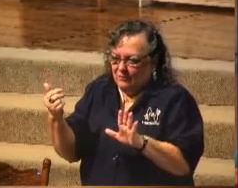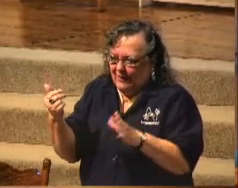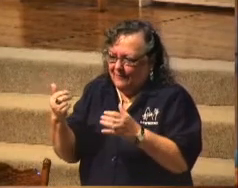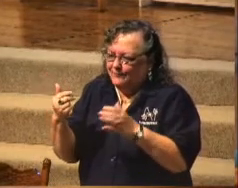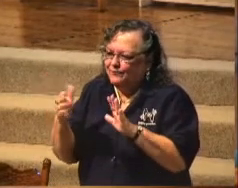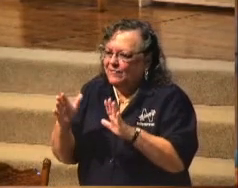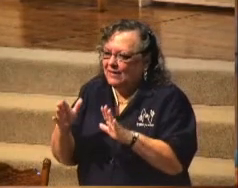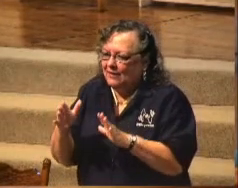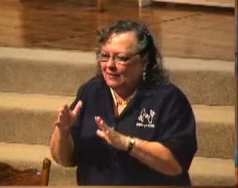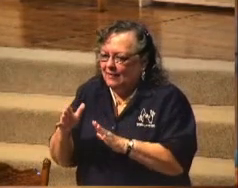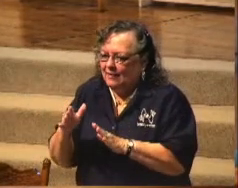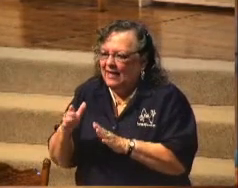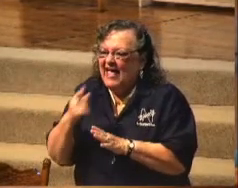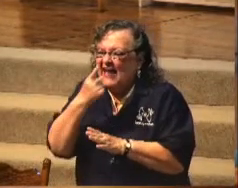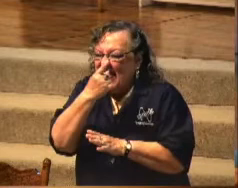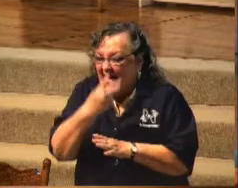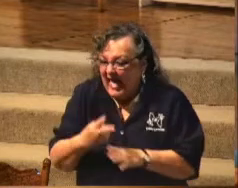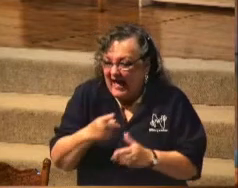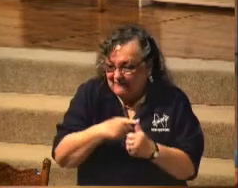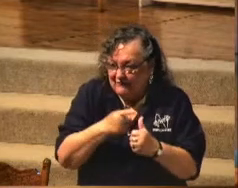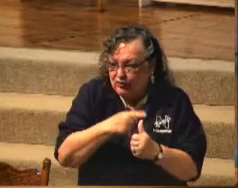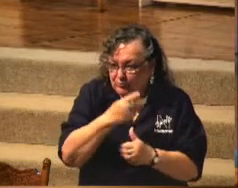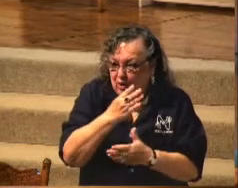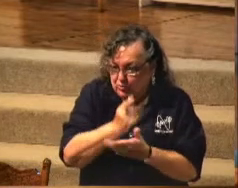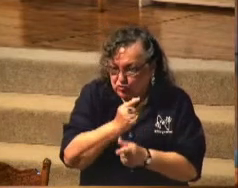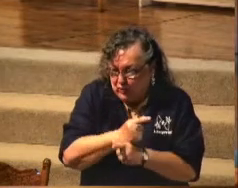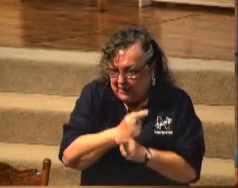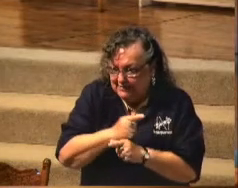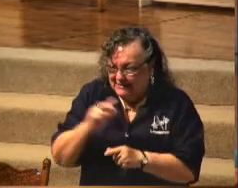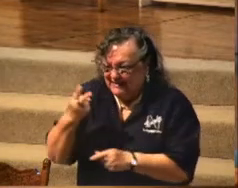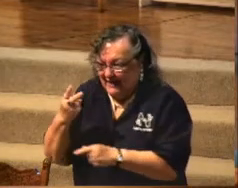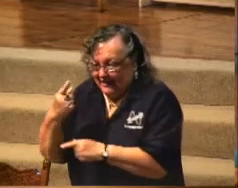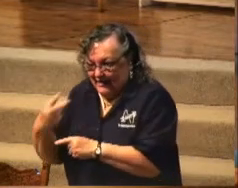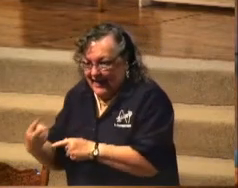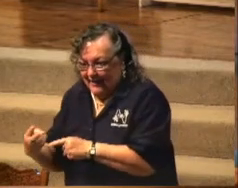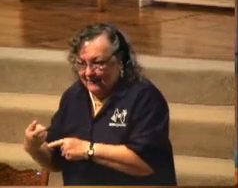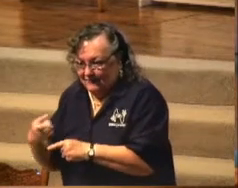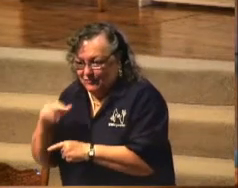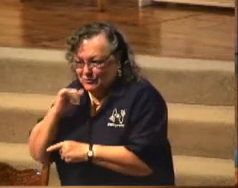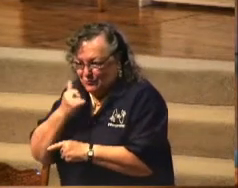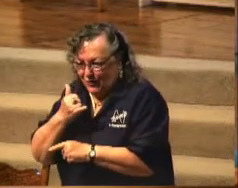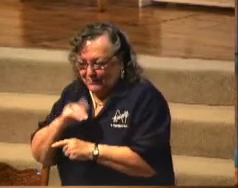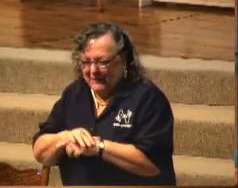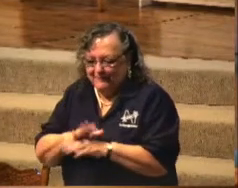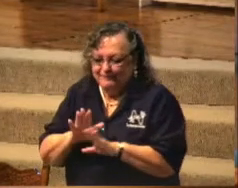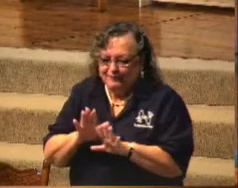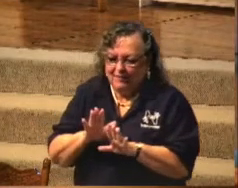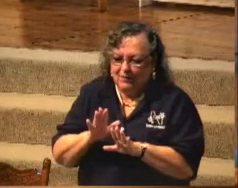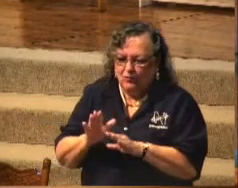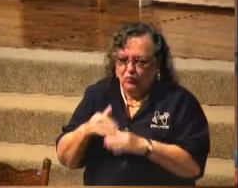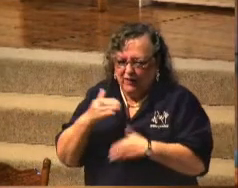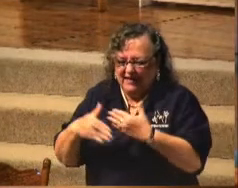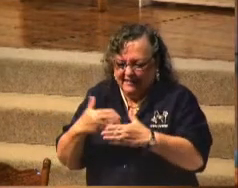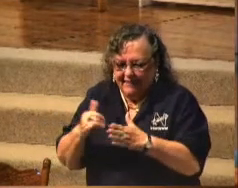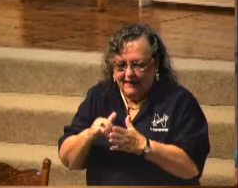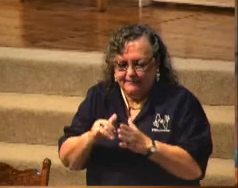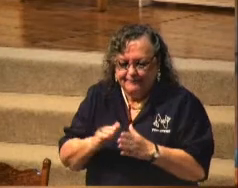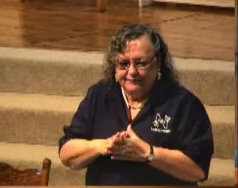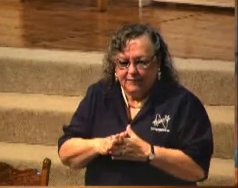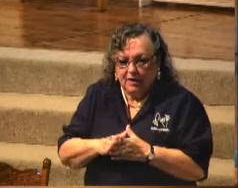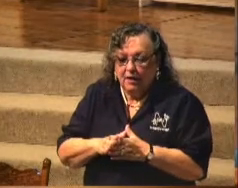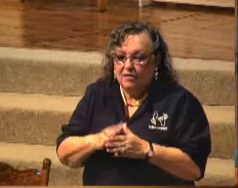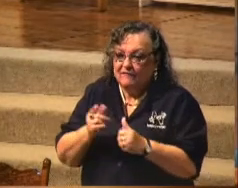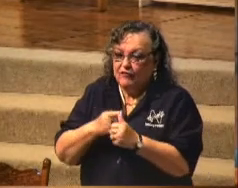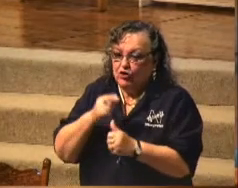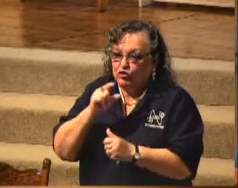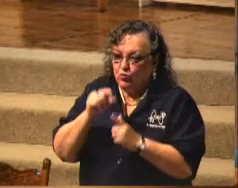Well, he had half the truth. He had half the truth. And I encourage you to look, please, at verse 17 once again. And the first word,